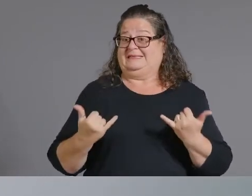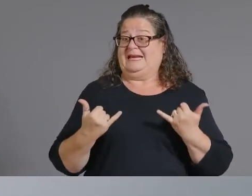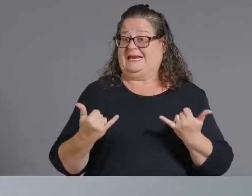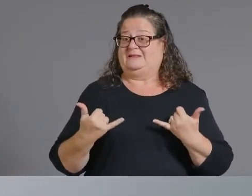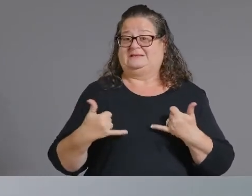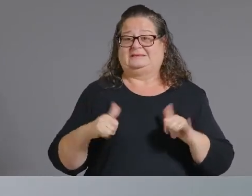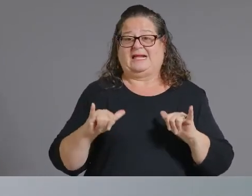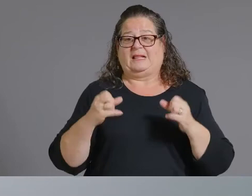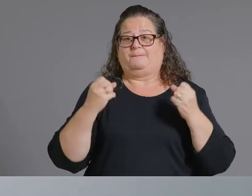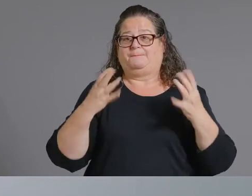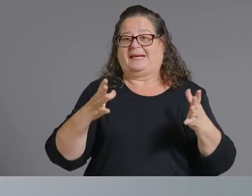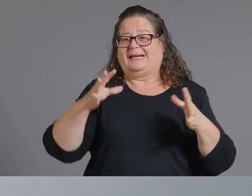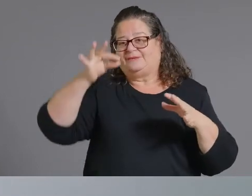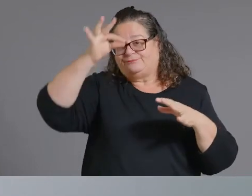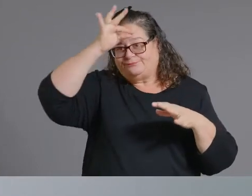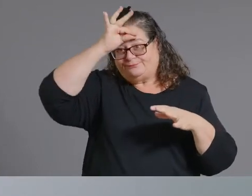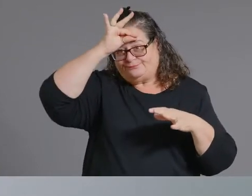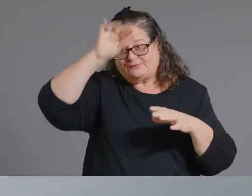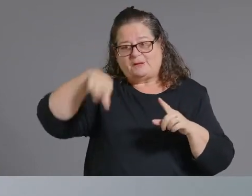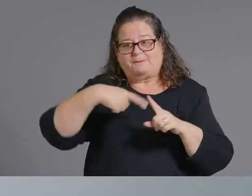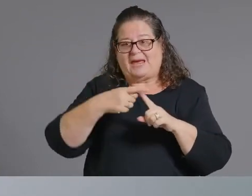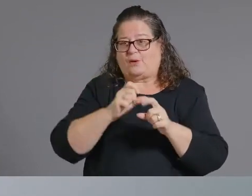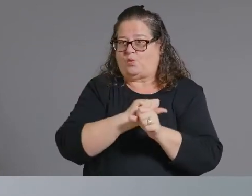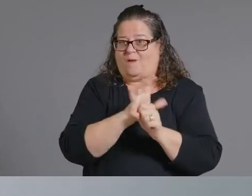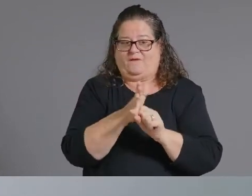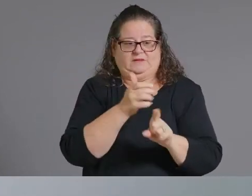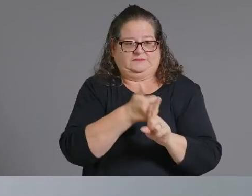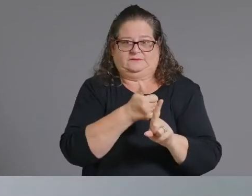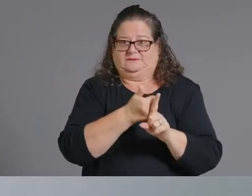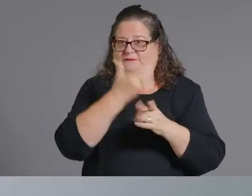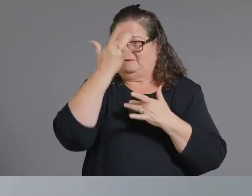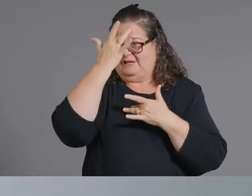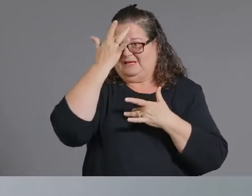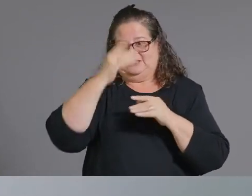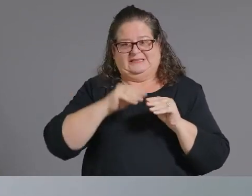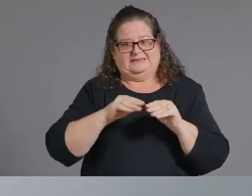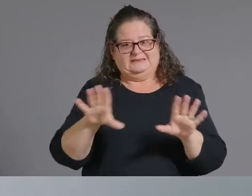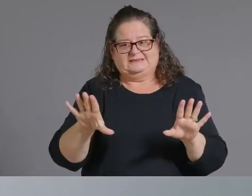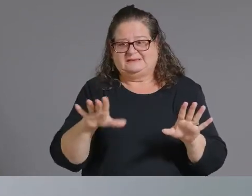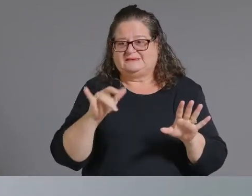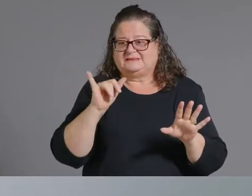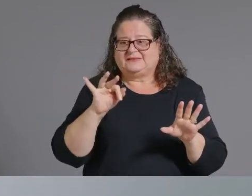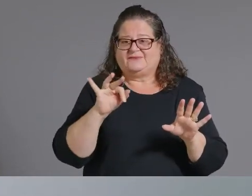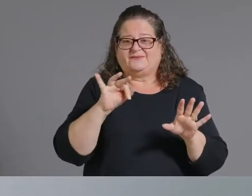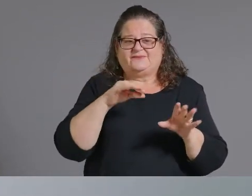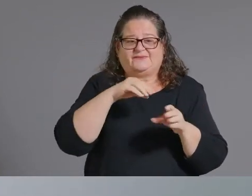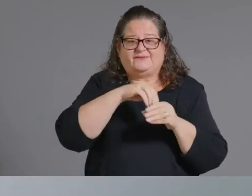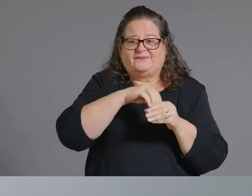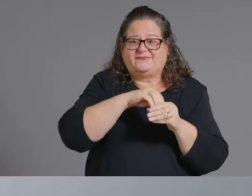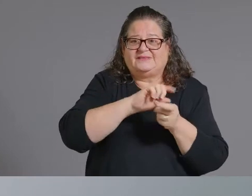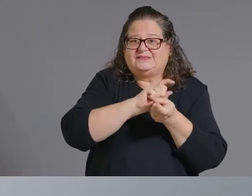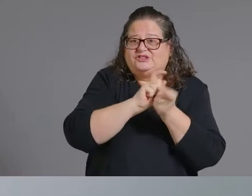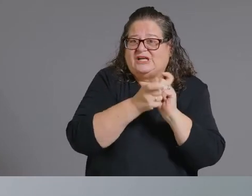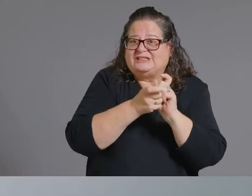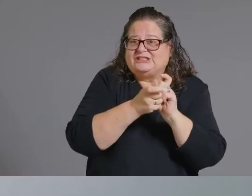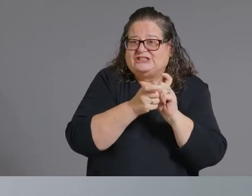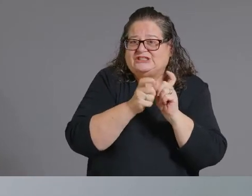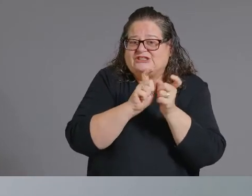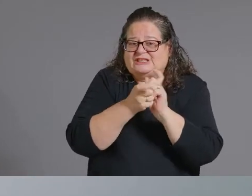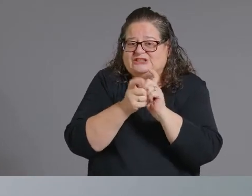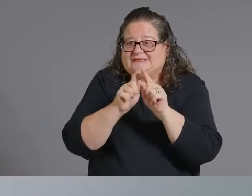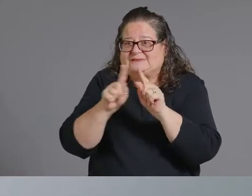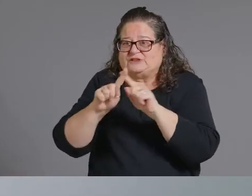19 um and potential variants i think where we are right now we've seen a significant